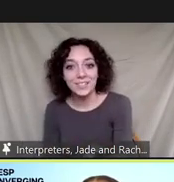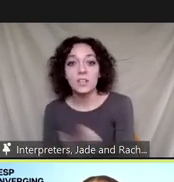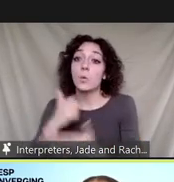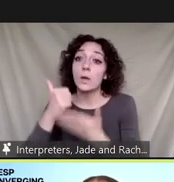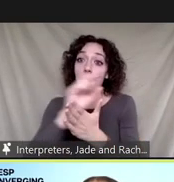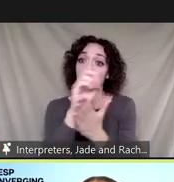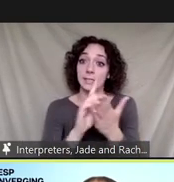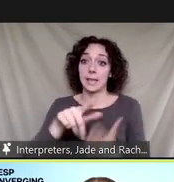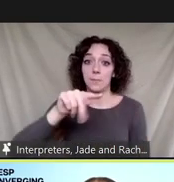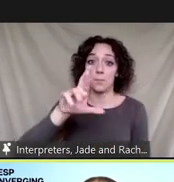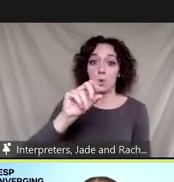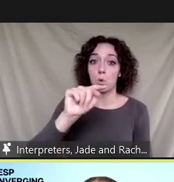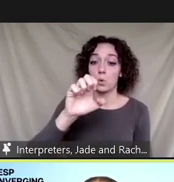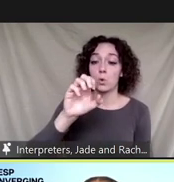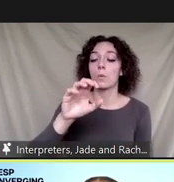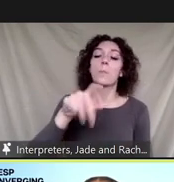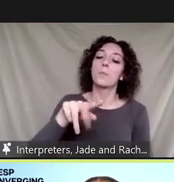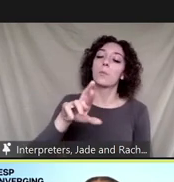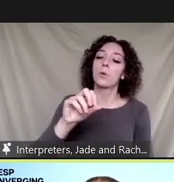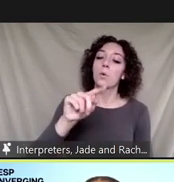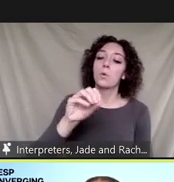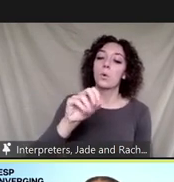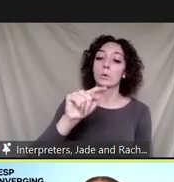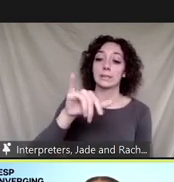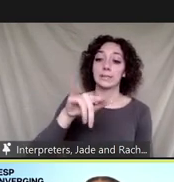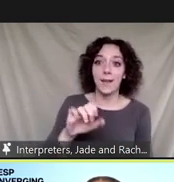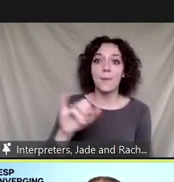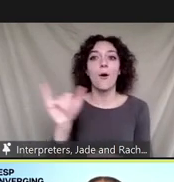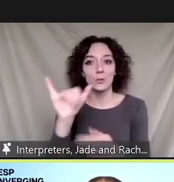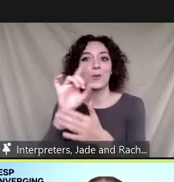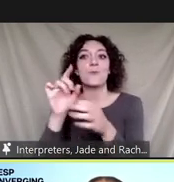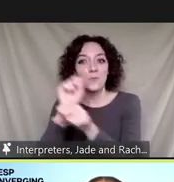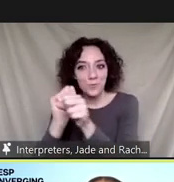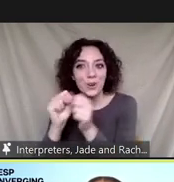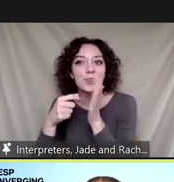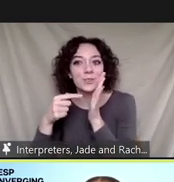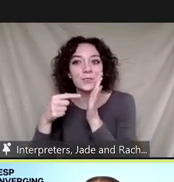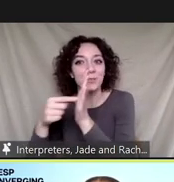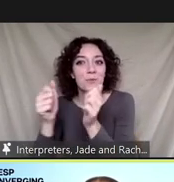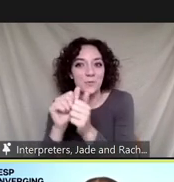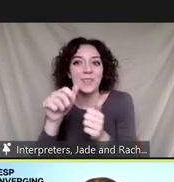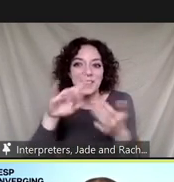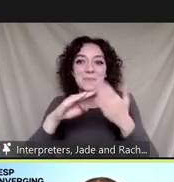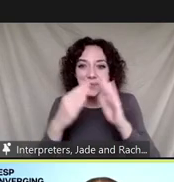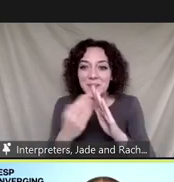it with the community we spent a lot of time at the school engaging with primary school kids